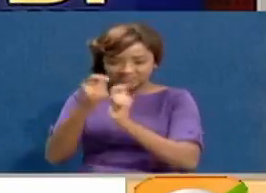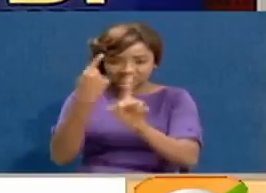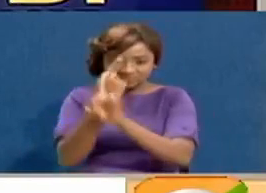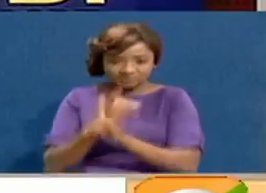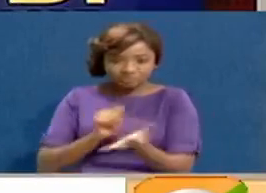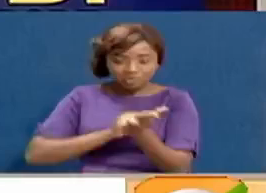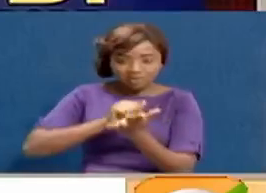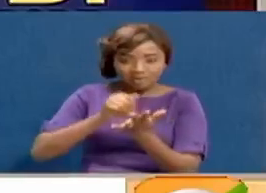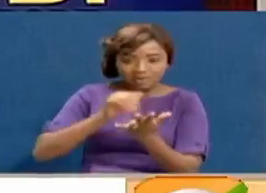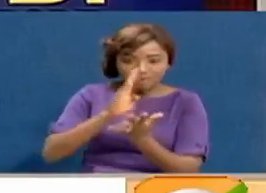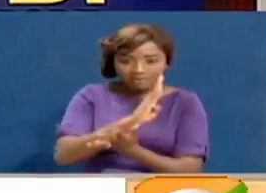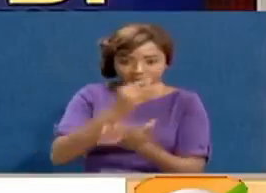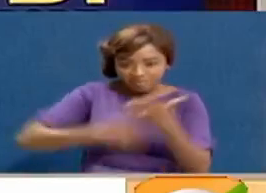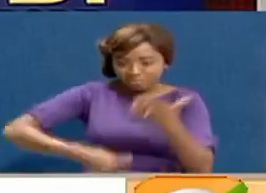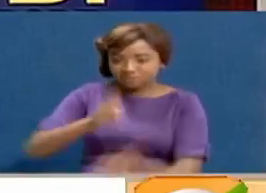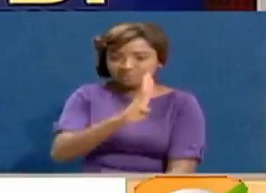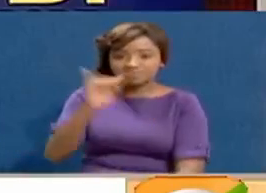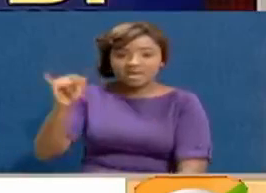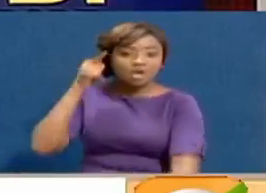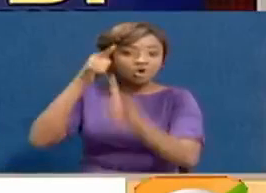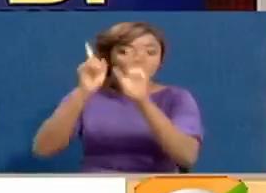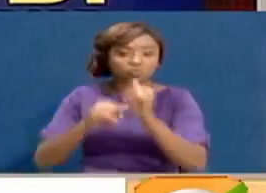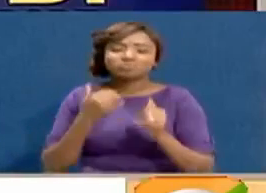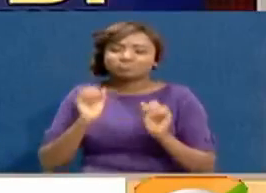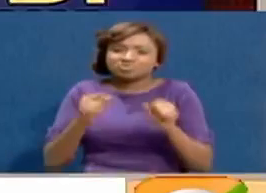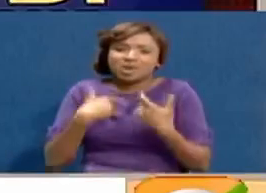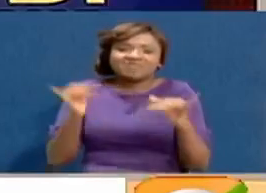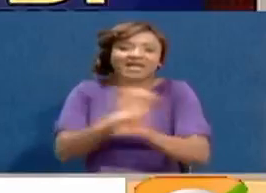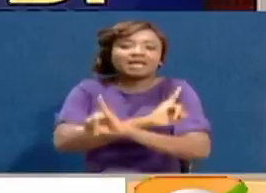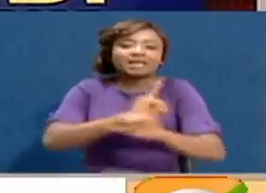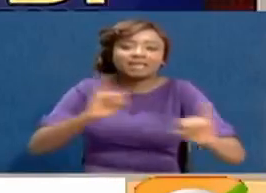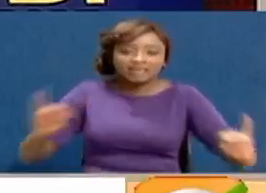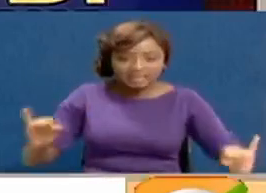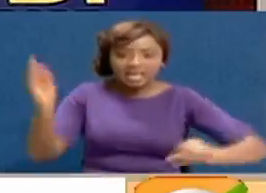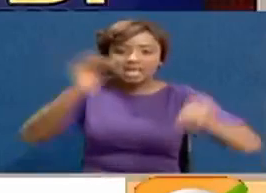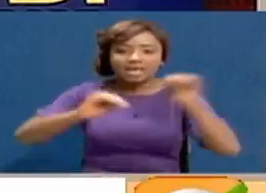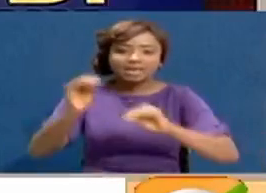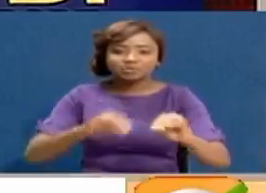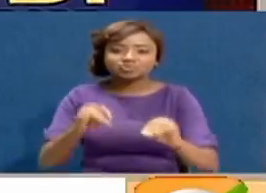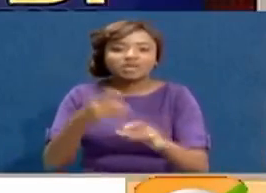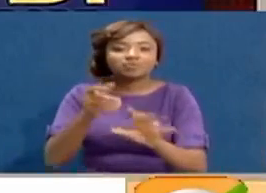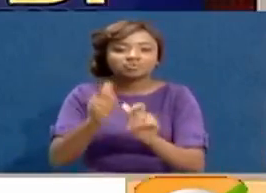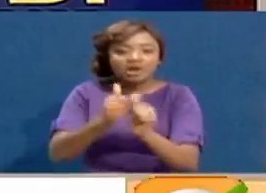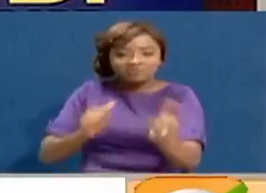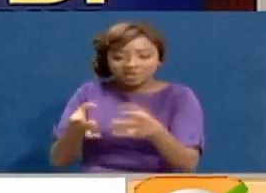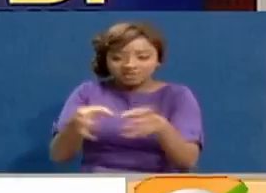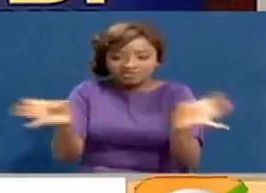report in order to have a non-contested referendum to avoid divisive politics.